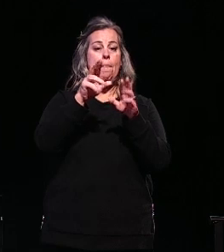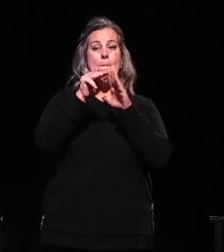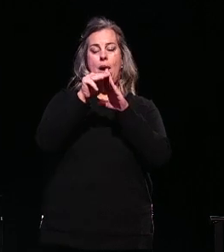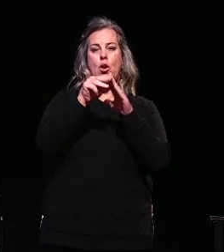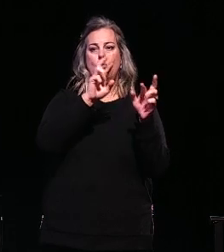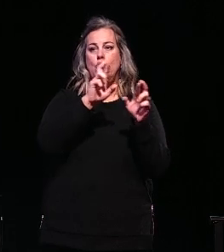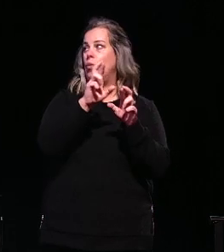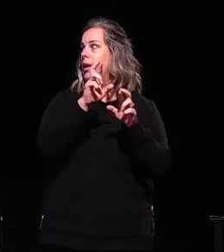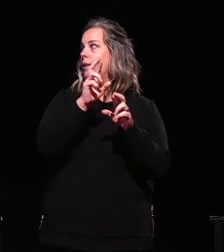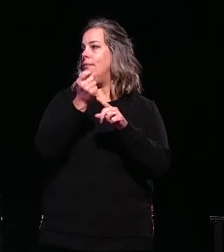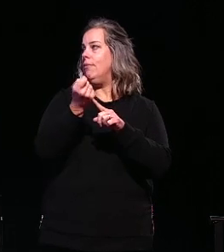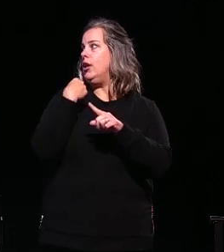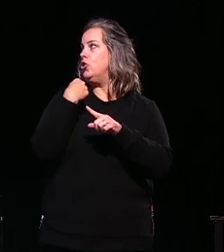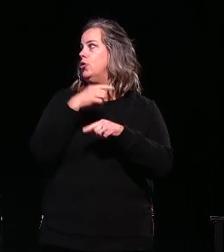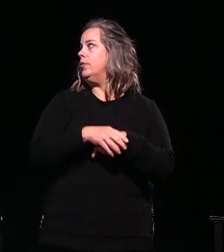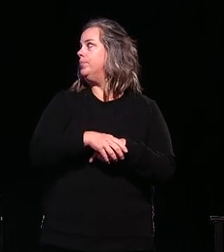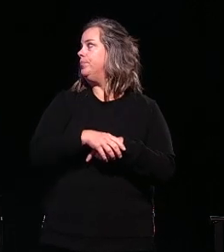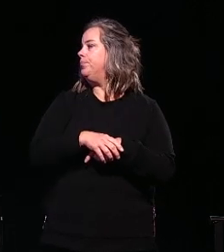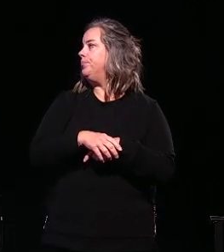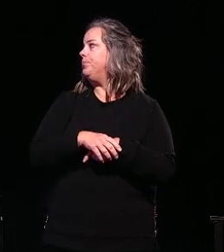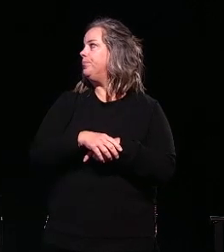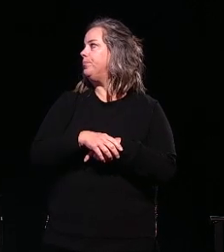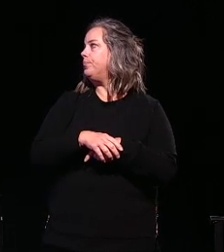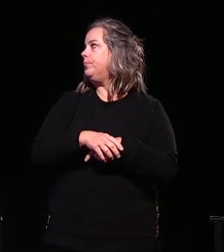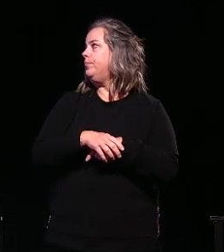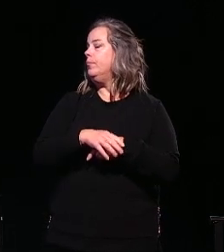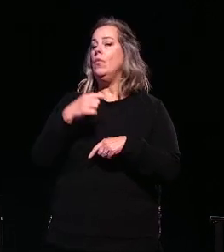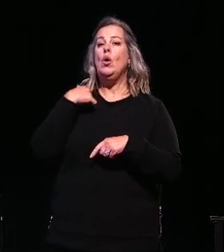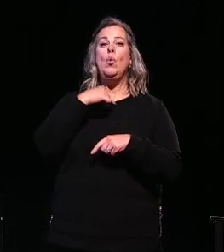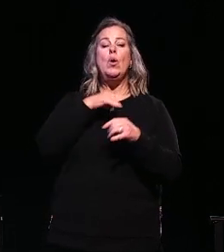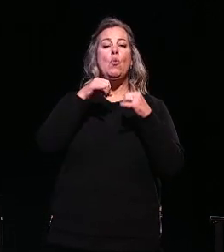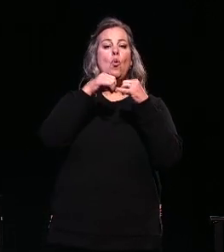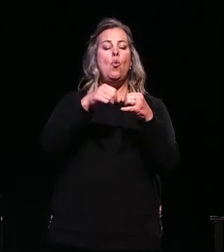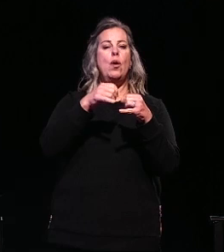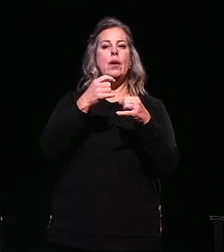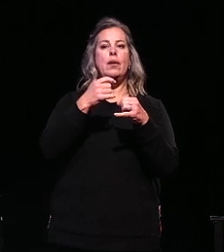Udderways was named runner-up in the National Farm Bureau Ag Innovation Challenge at the beginning of 2024.